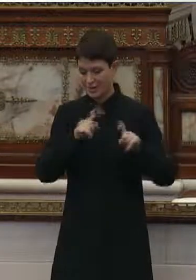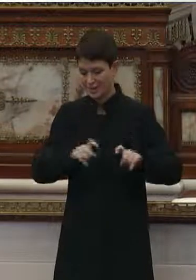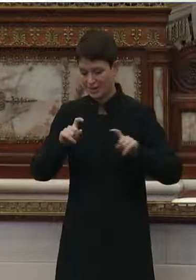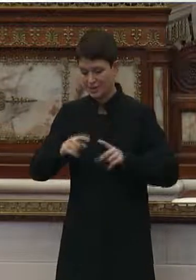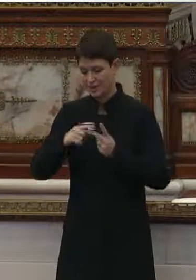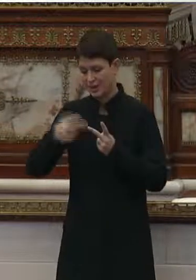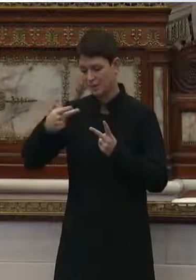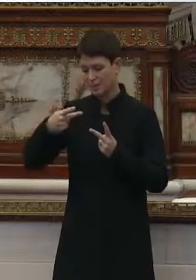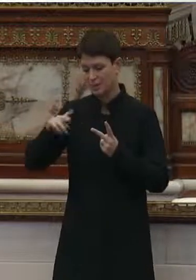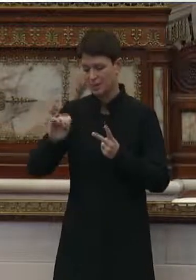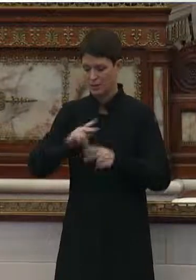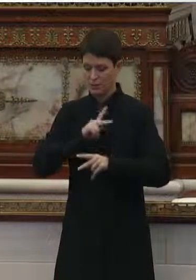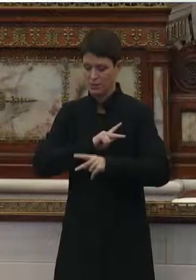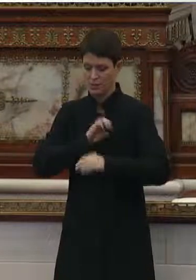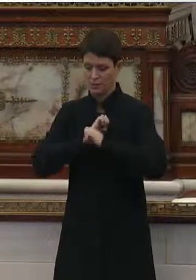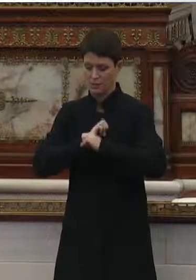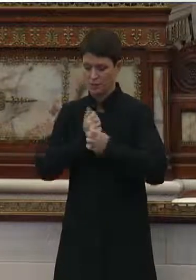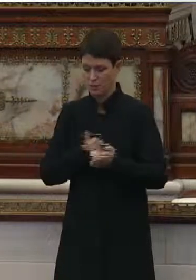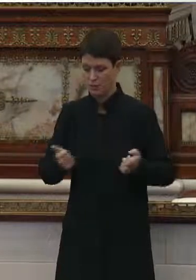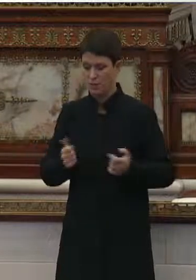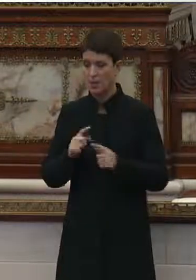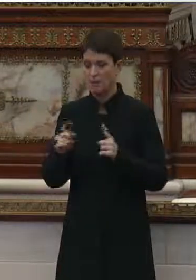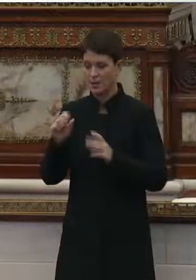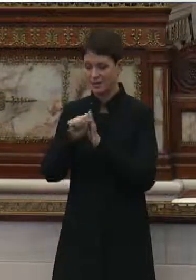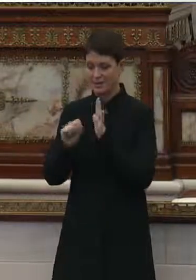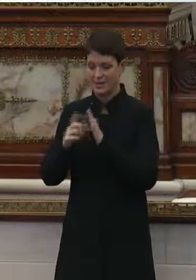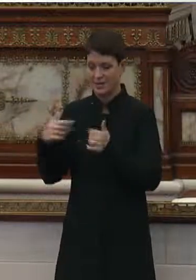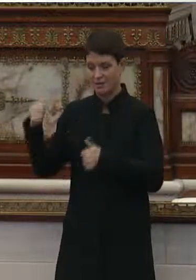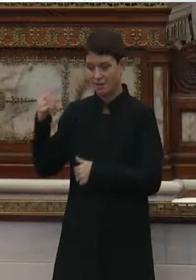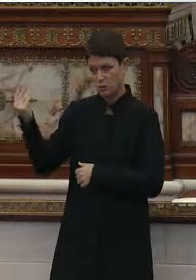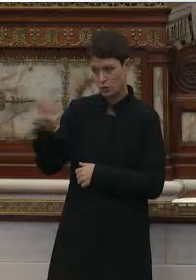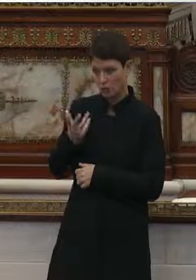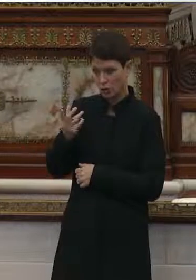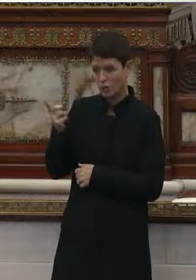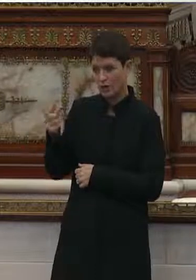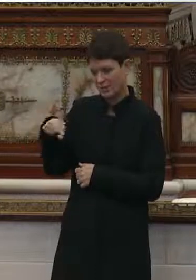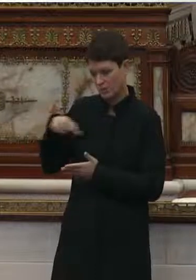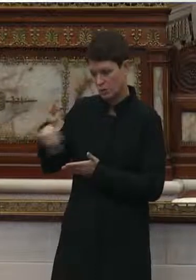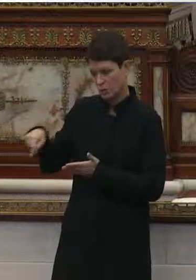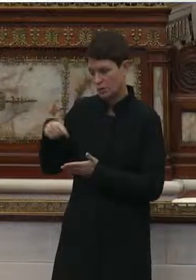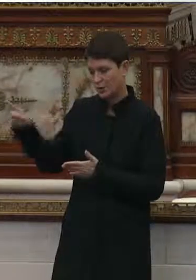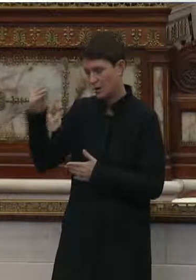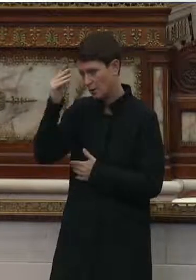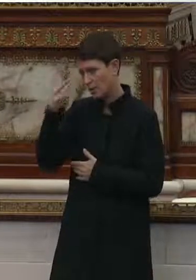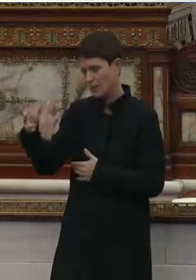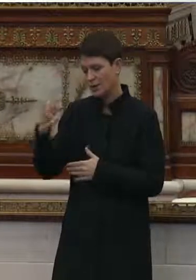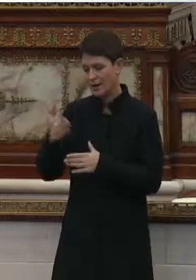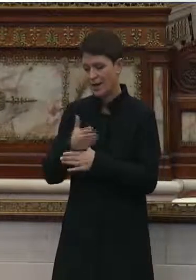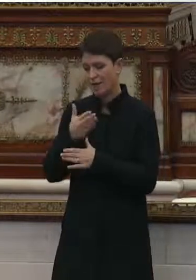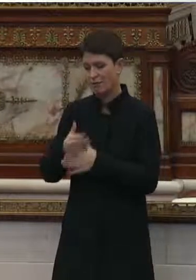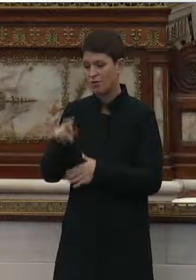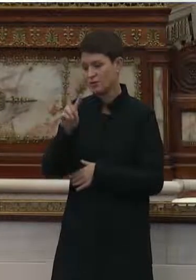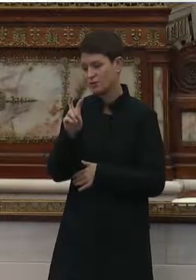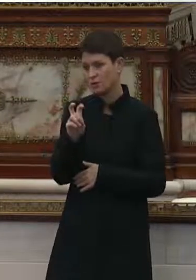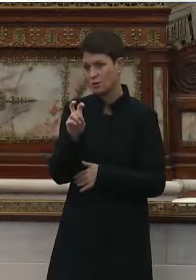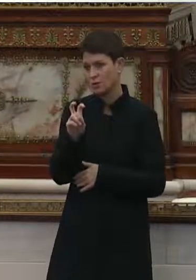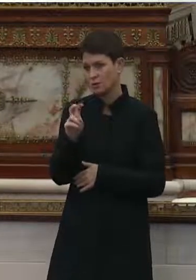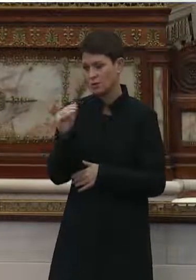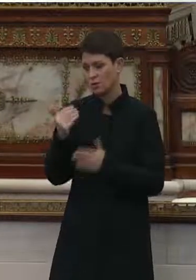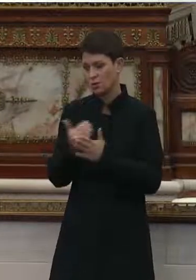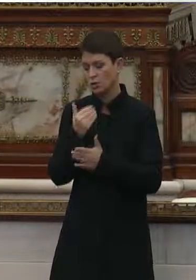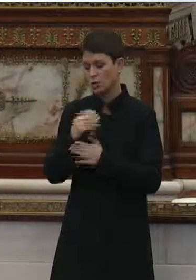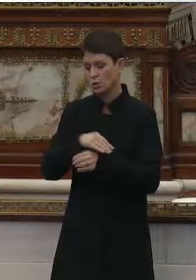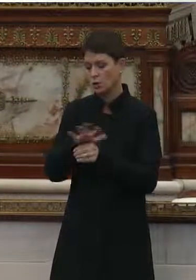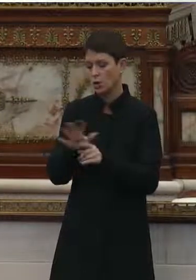PPE, state officials we've heard earlier this week, they're now reporting an average of about 200 new